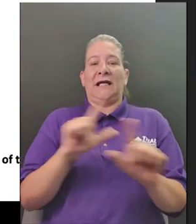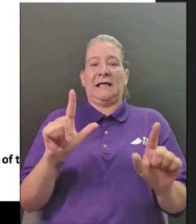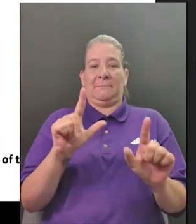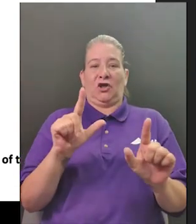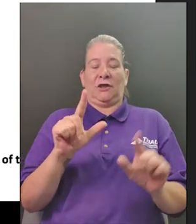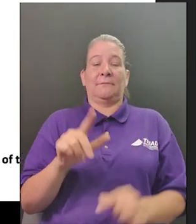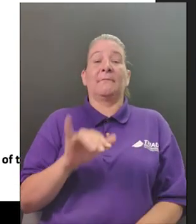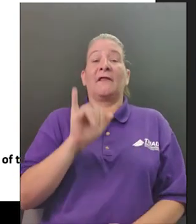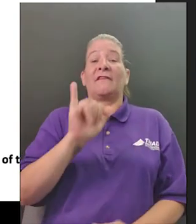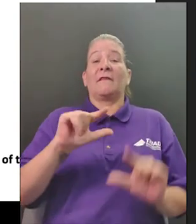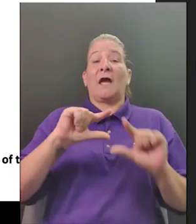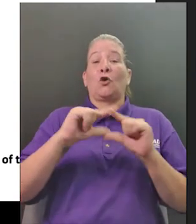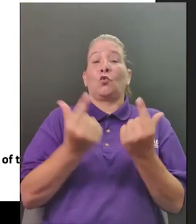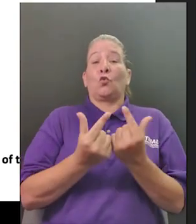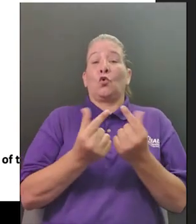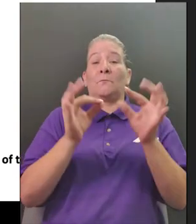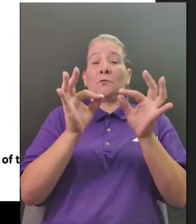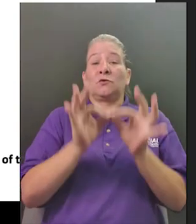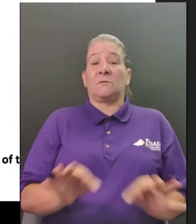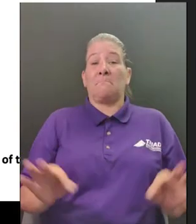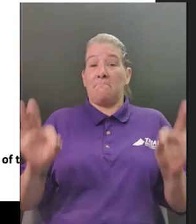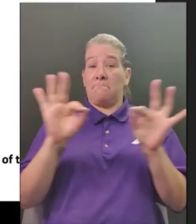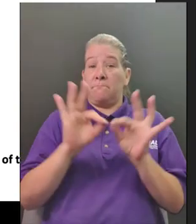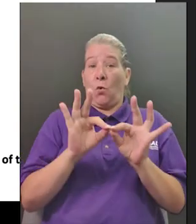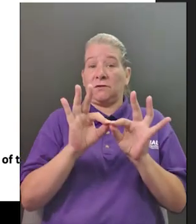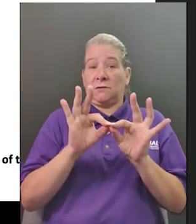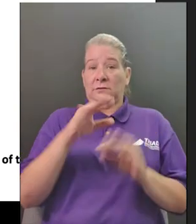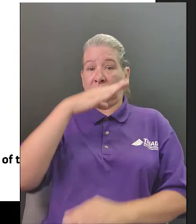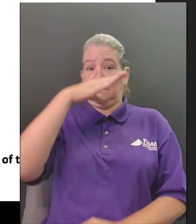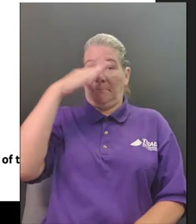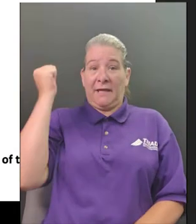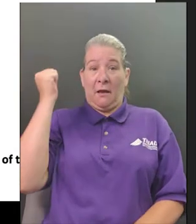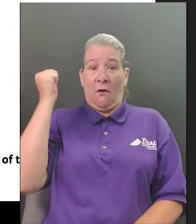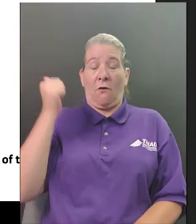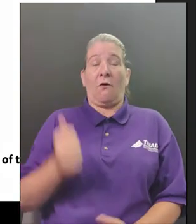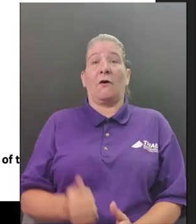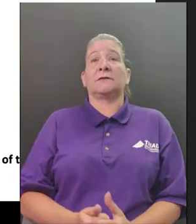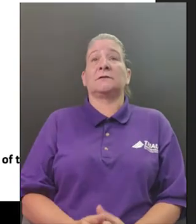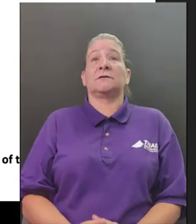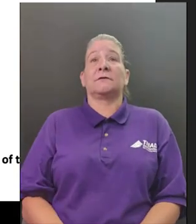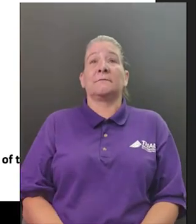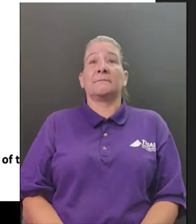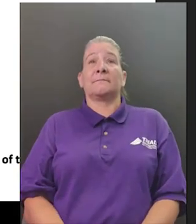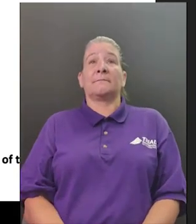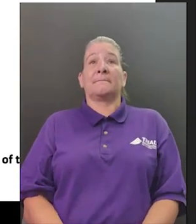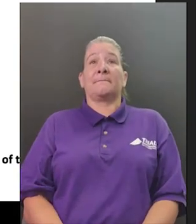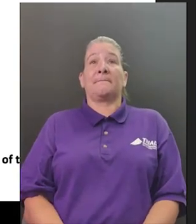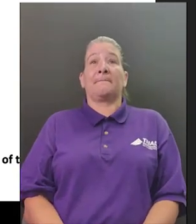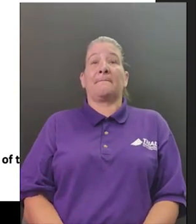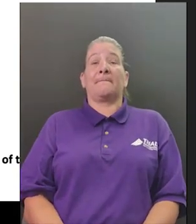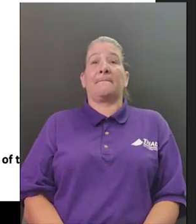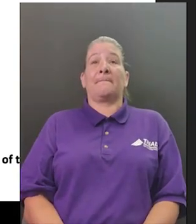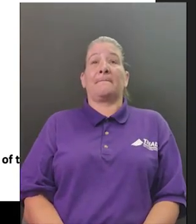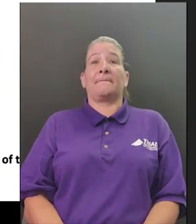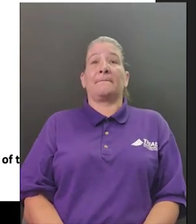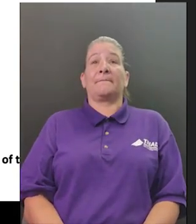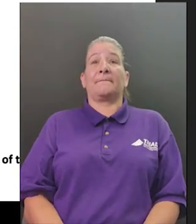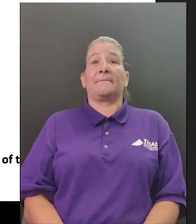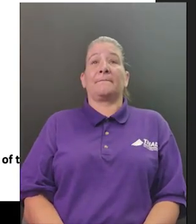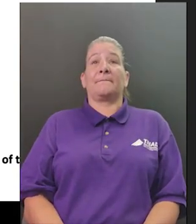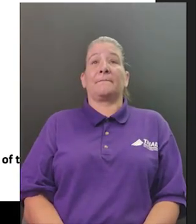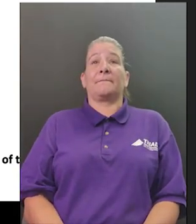things for their home they cooked so they had to buy food and they